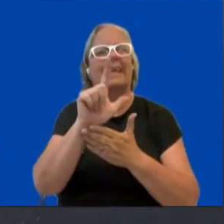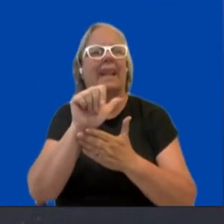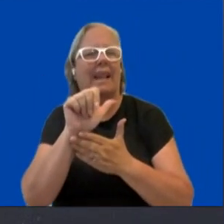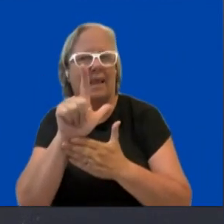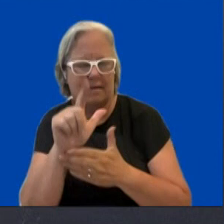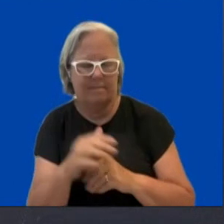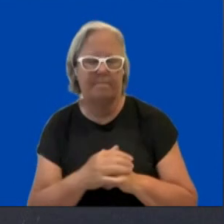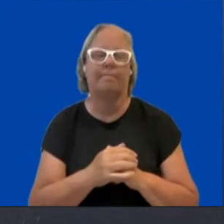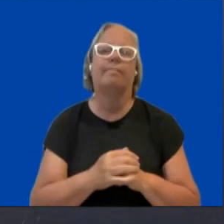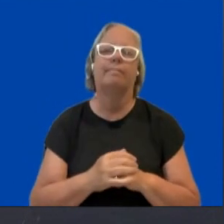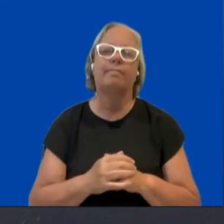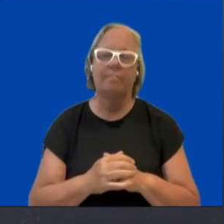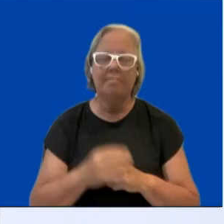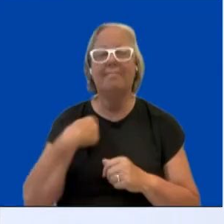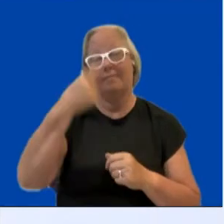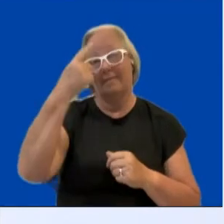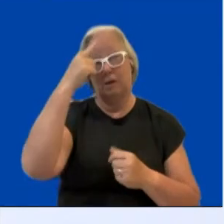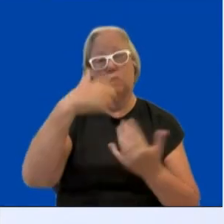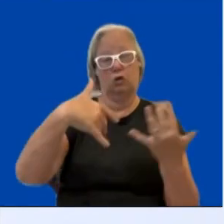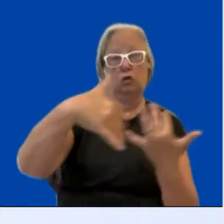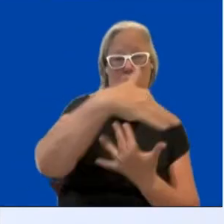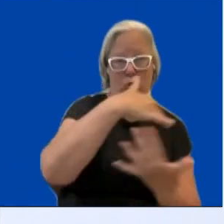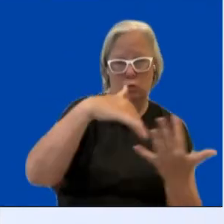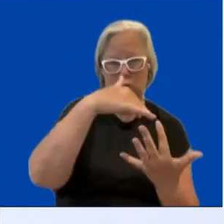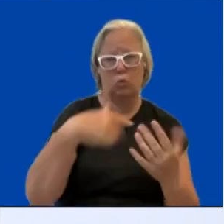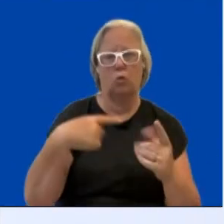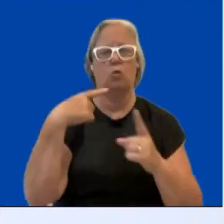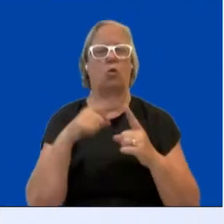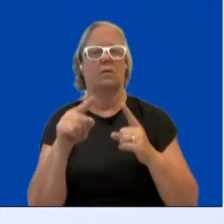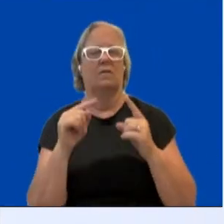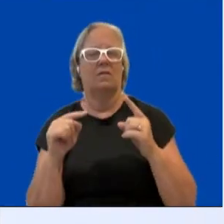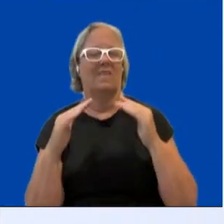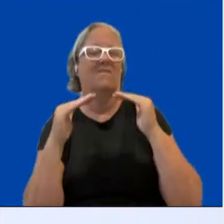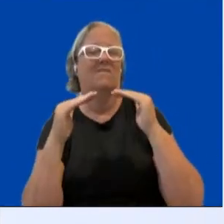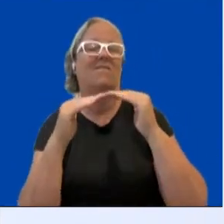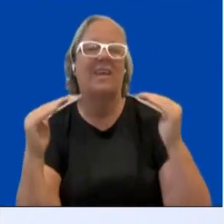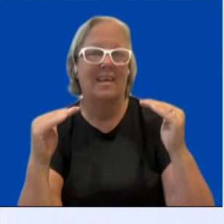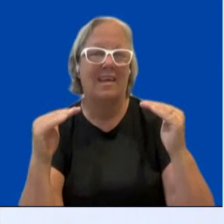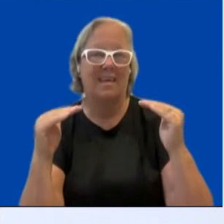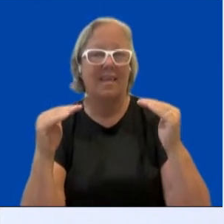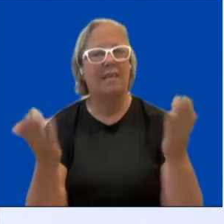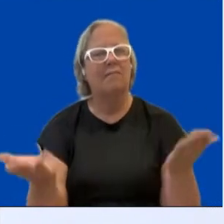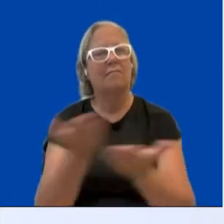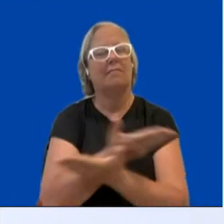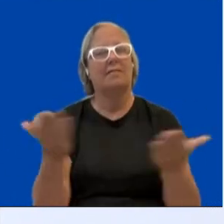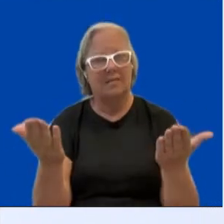social and fair transition, for me and for EIGE it means that we should leave no one behind.